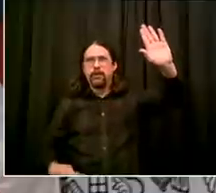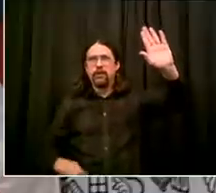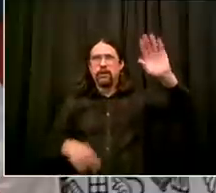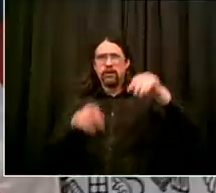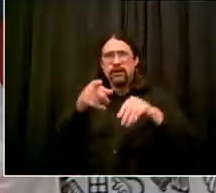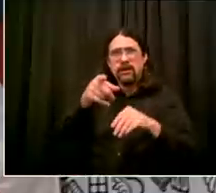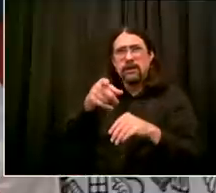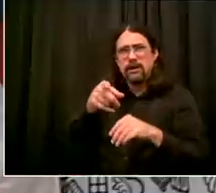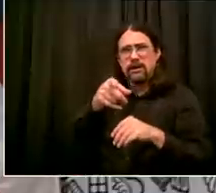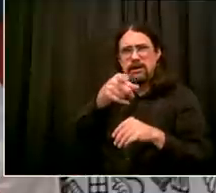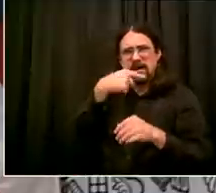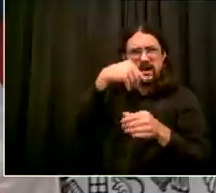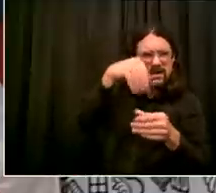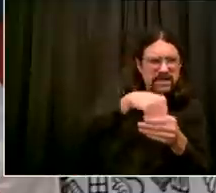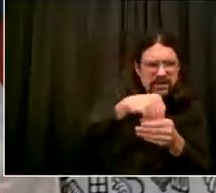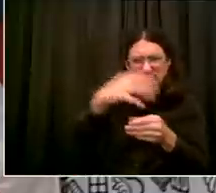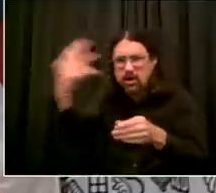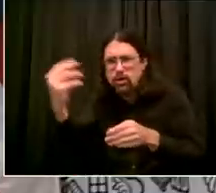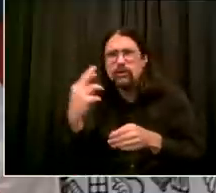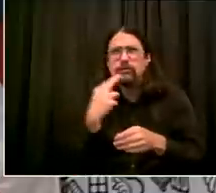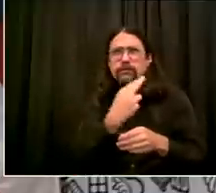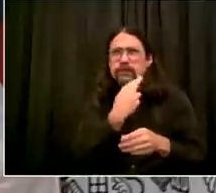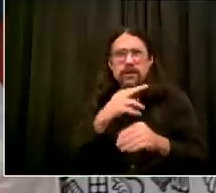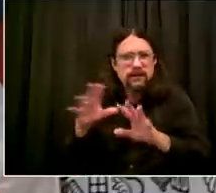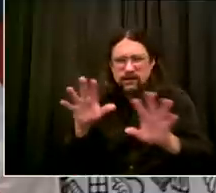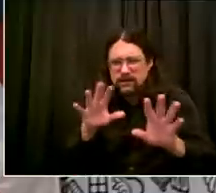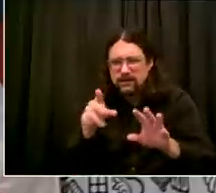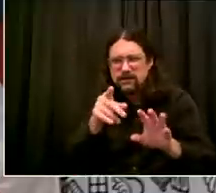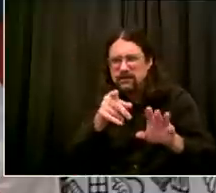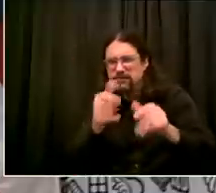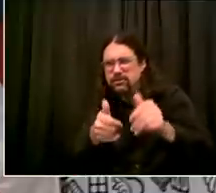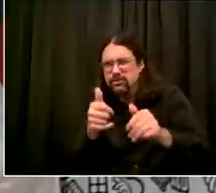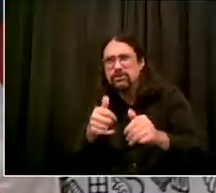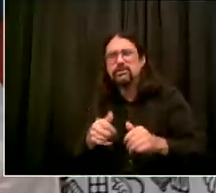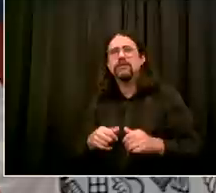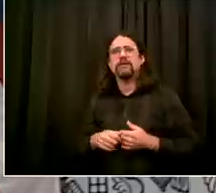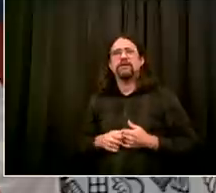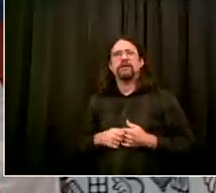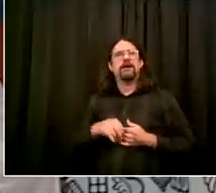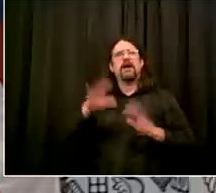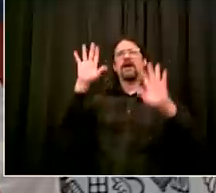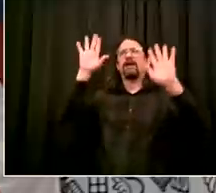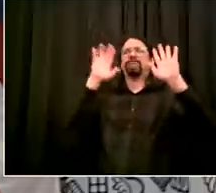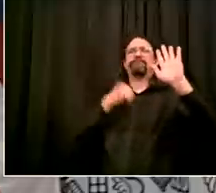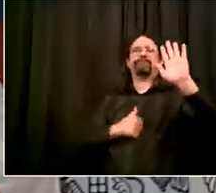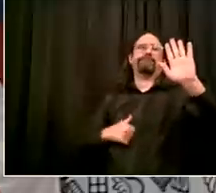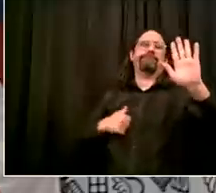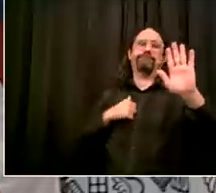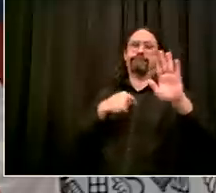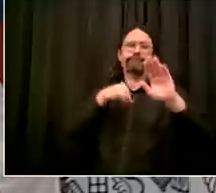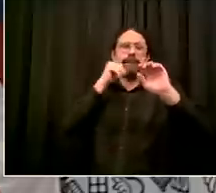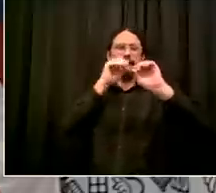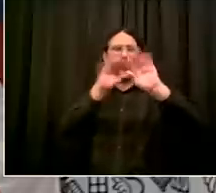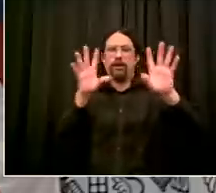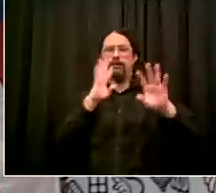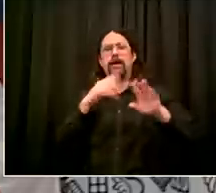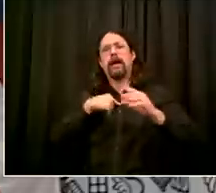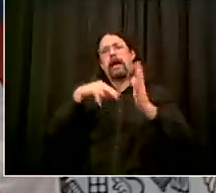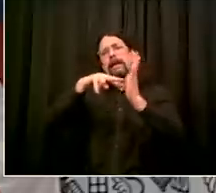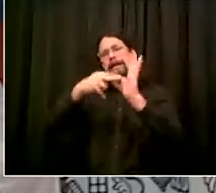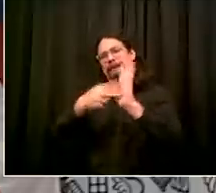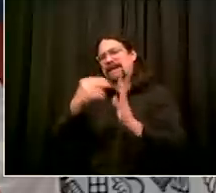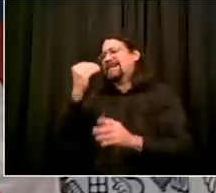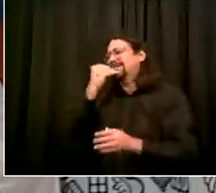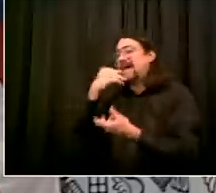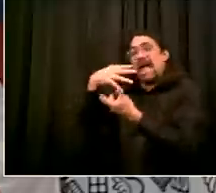yeah so on the on the outdoor dining when is there going to be a plan for outdoor dining in the winter time for city restaurants yeah very soon